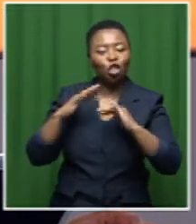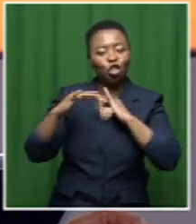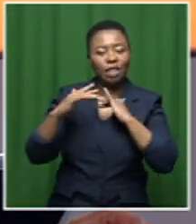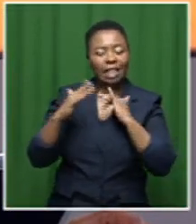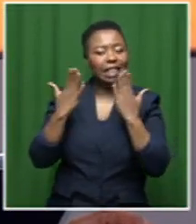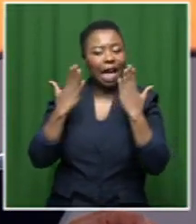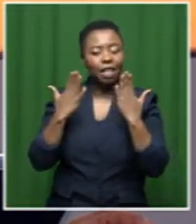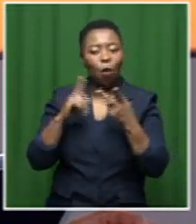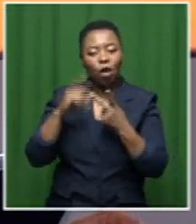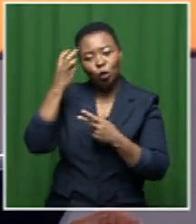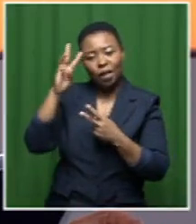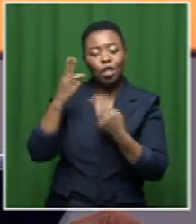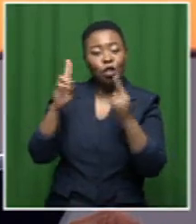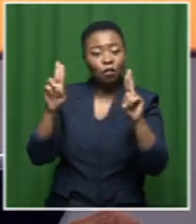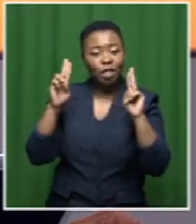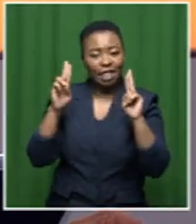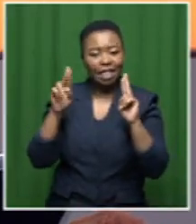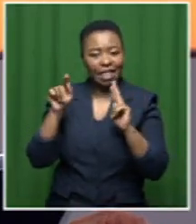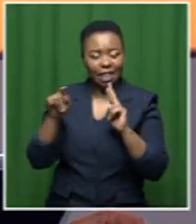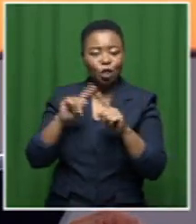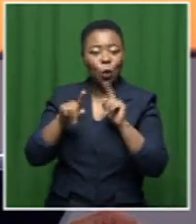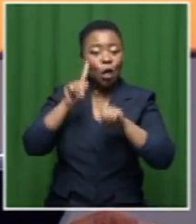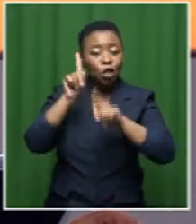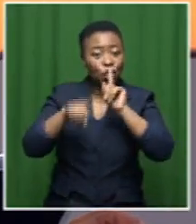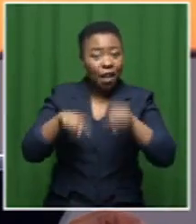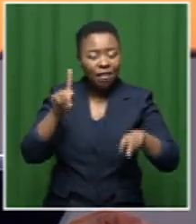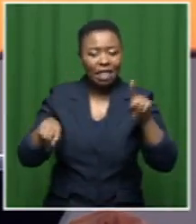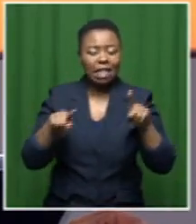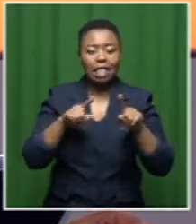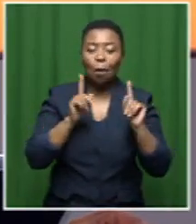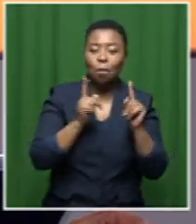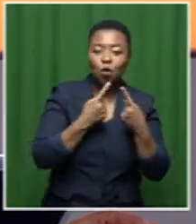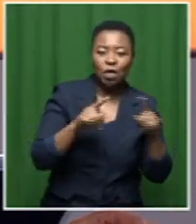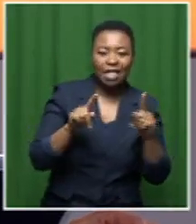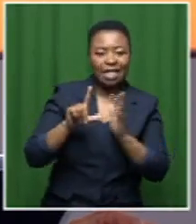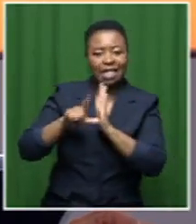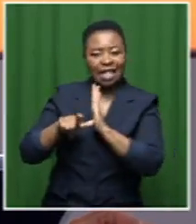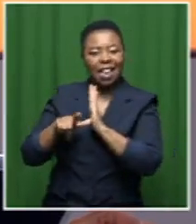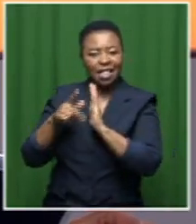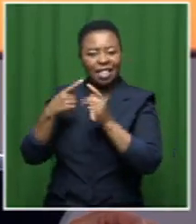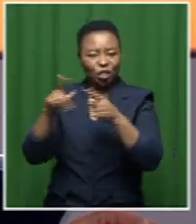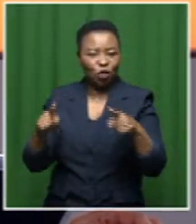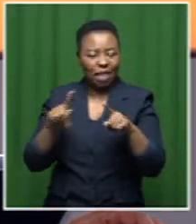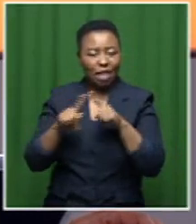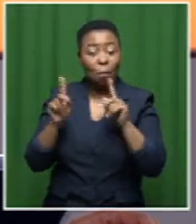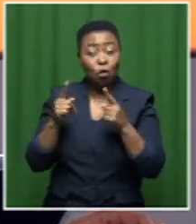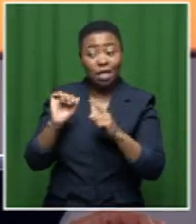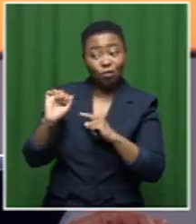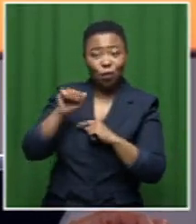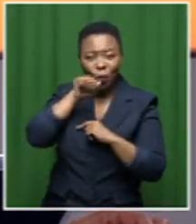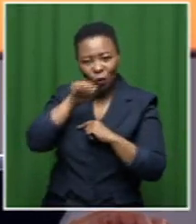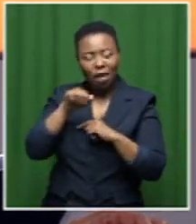the Sun University of Technology and it's her diversity both in music style and traits that has music lovers paying attention